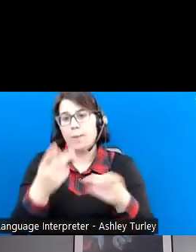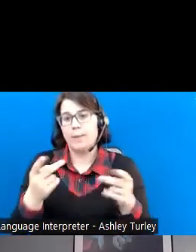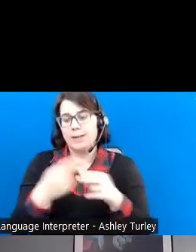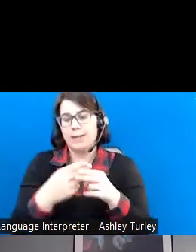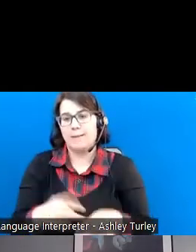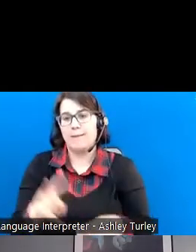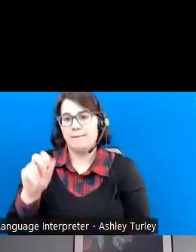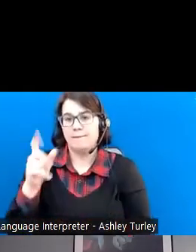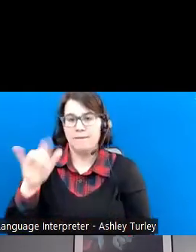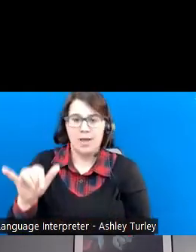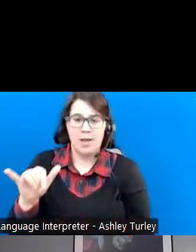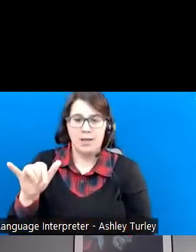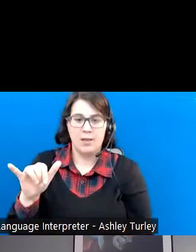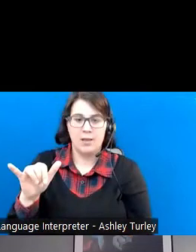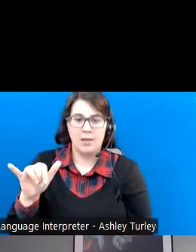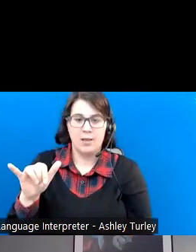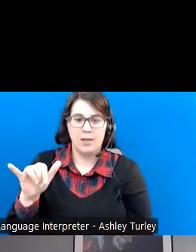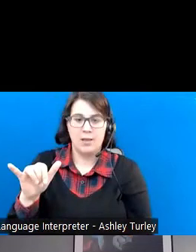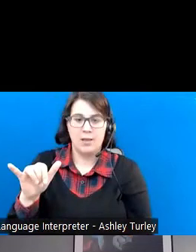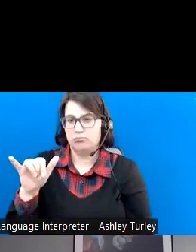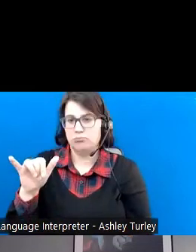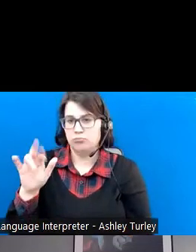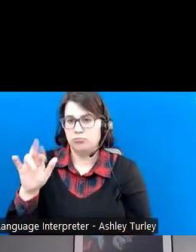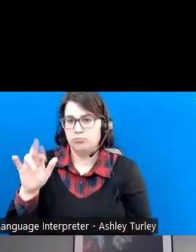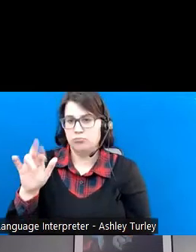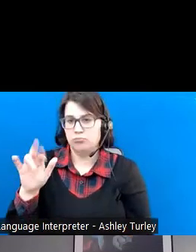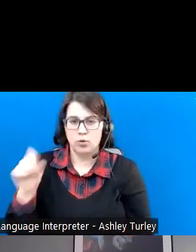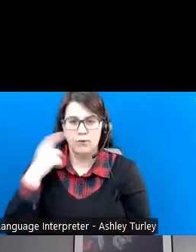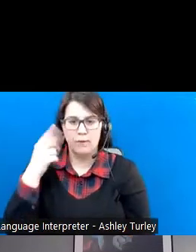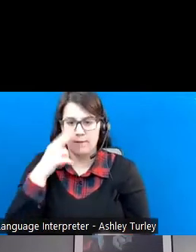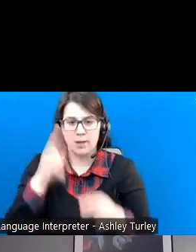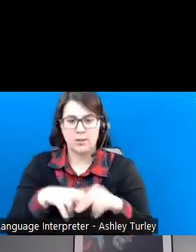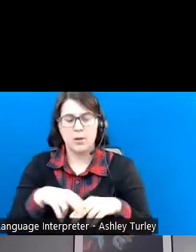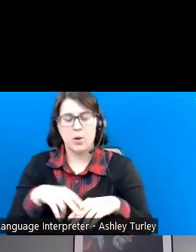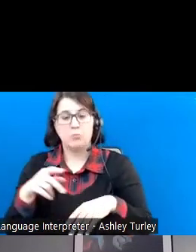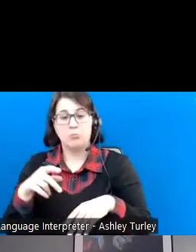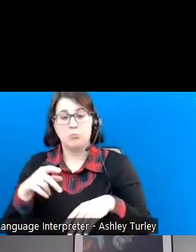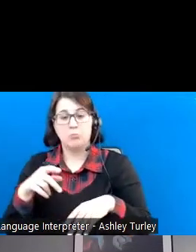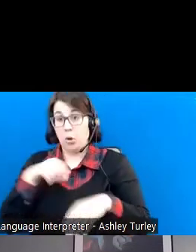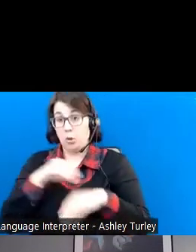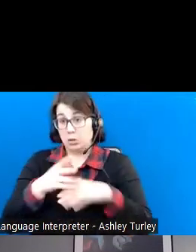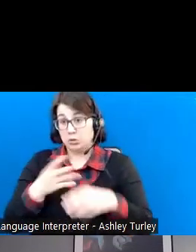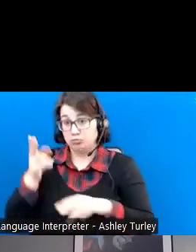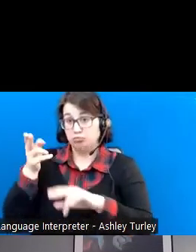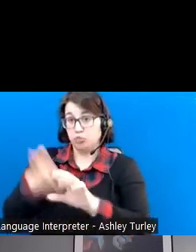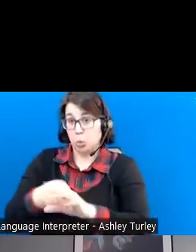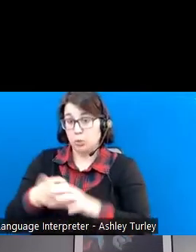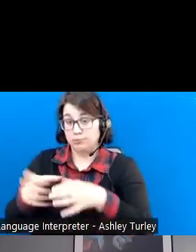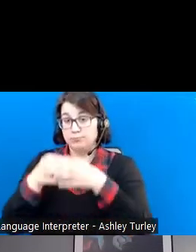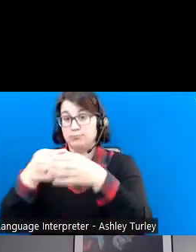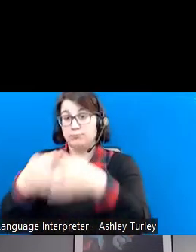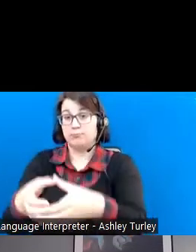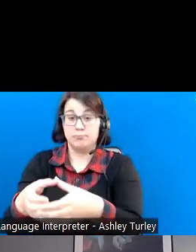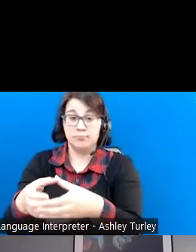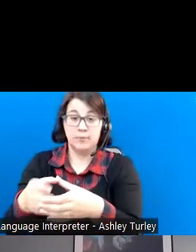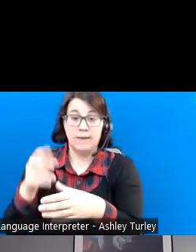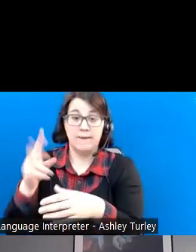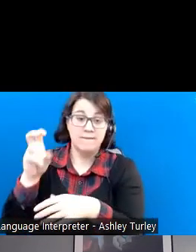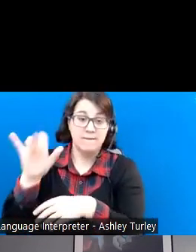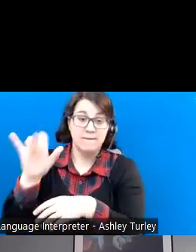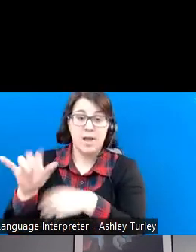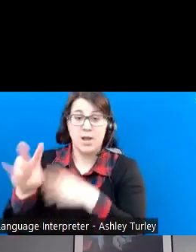Our career counselor just went there with the family and watched that client interact with the people at Valley Worlds of Fun,